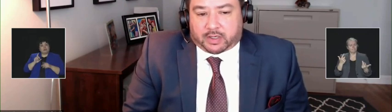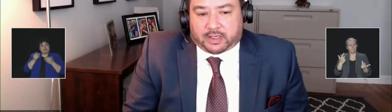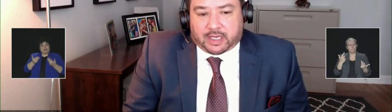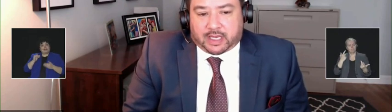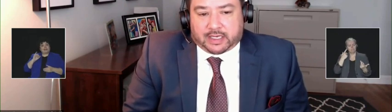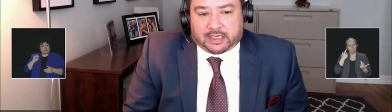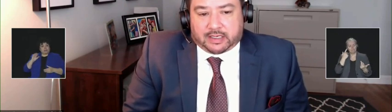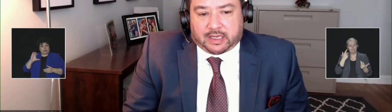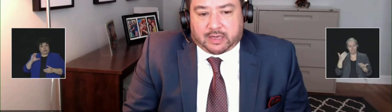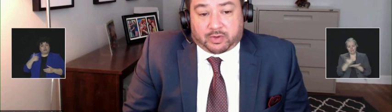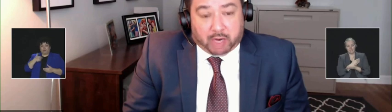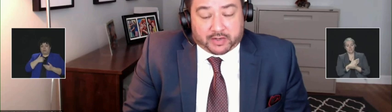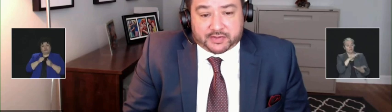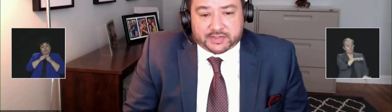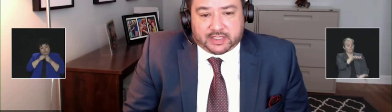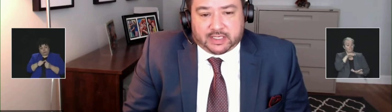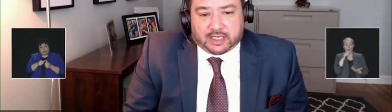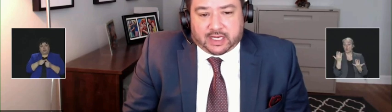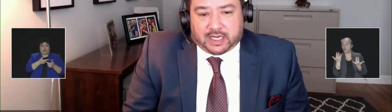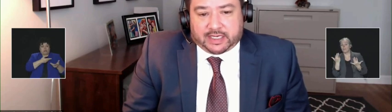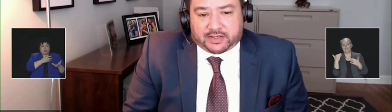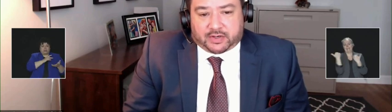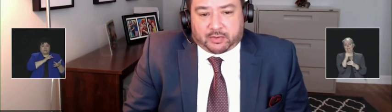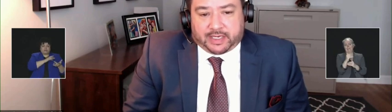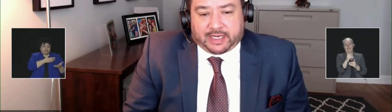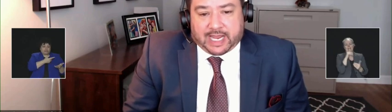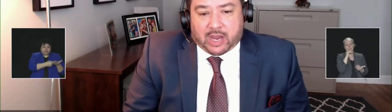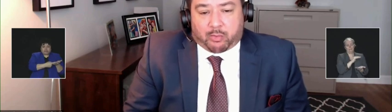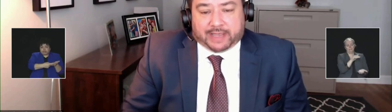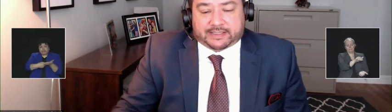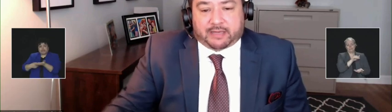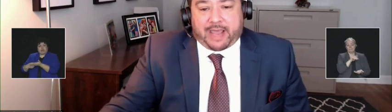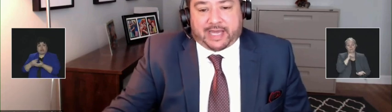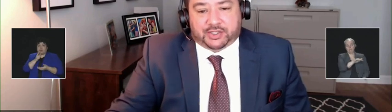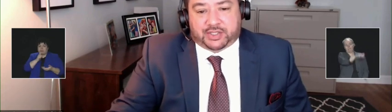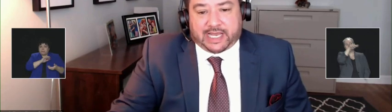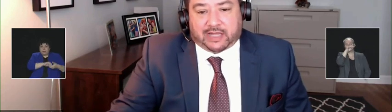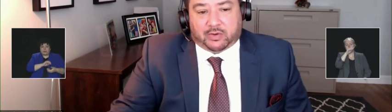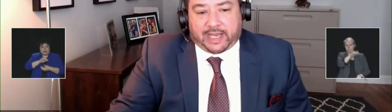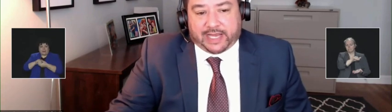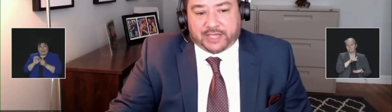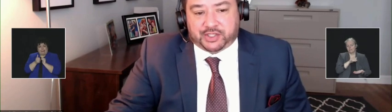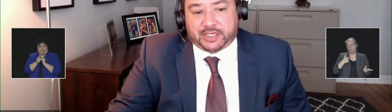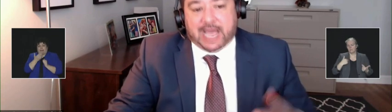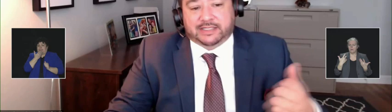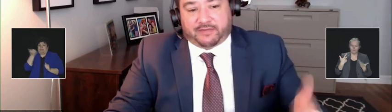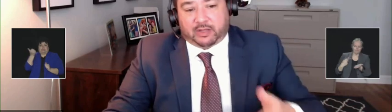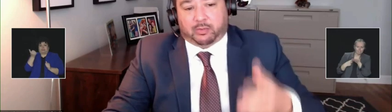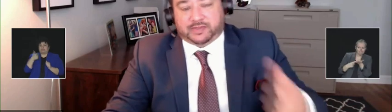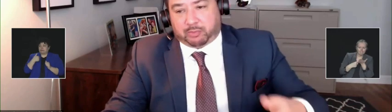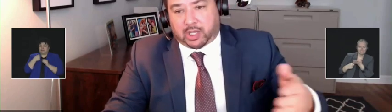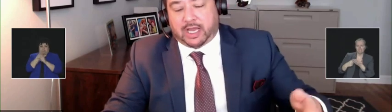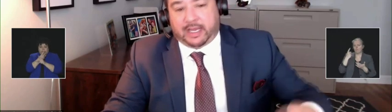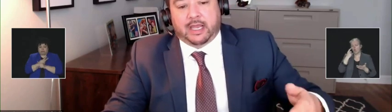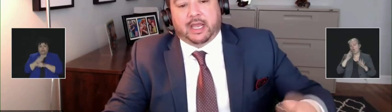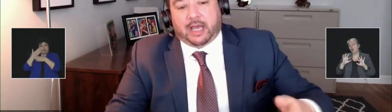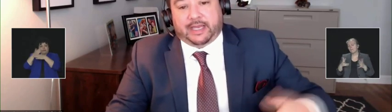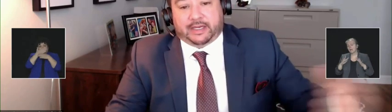with partners in determining how best to manage the allocation as available supply